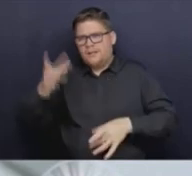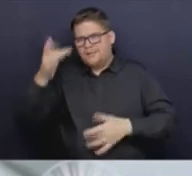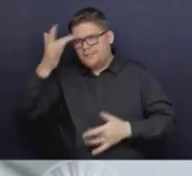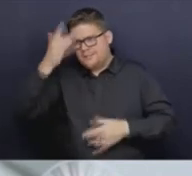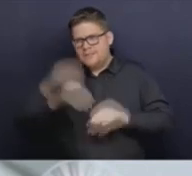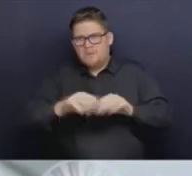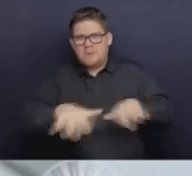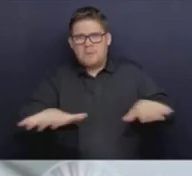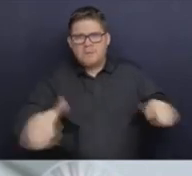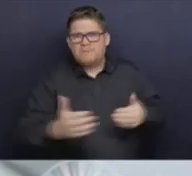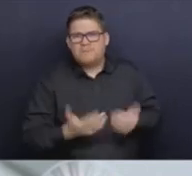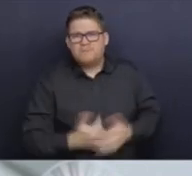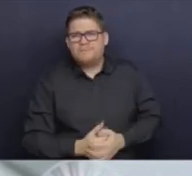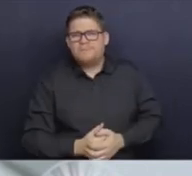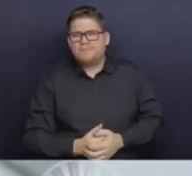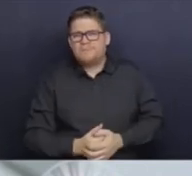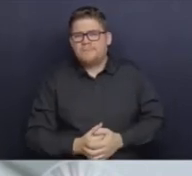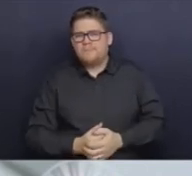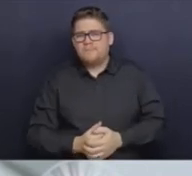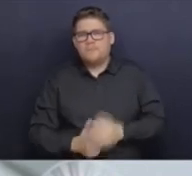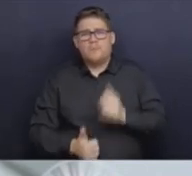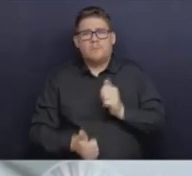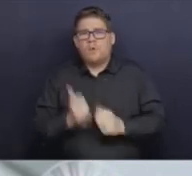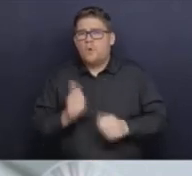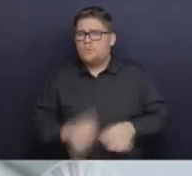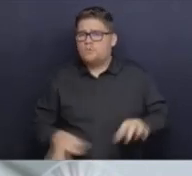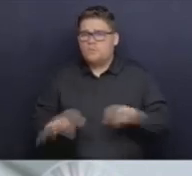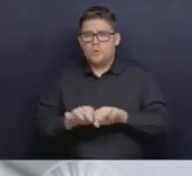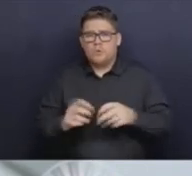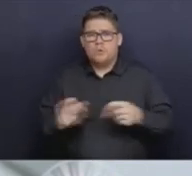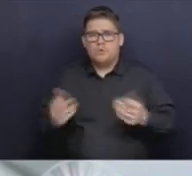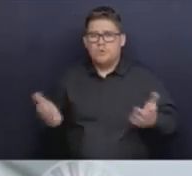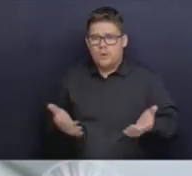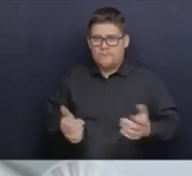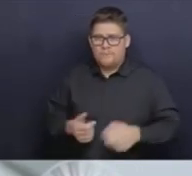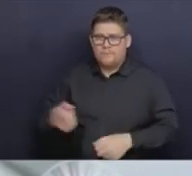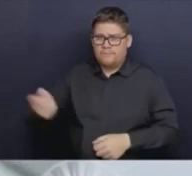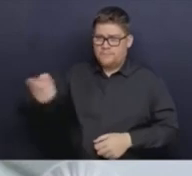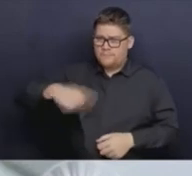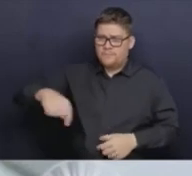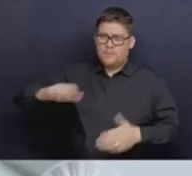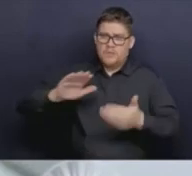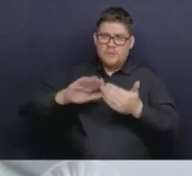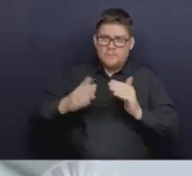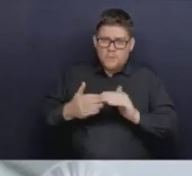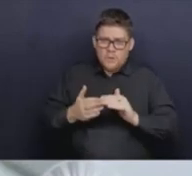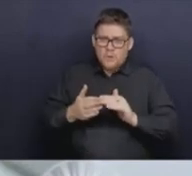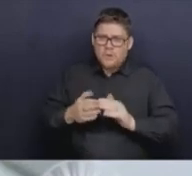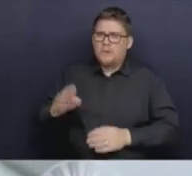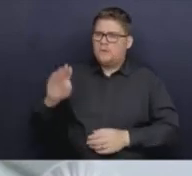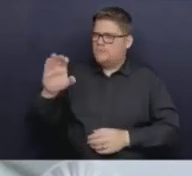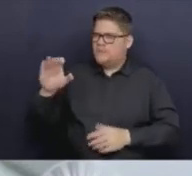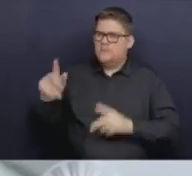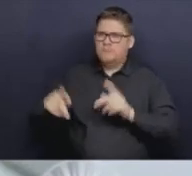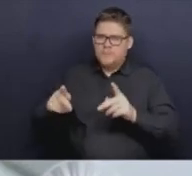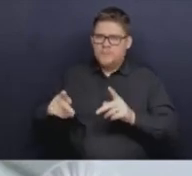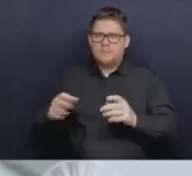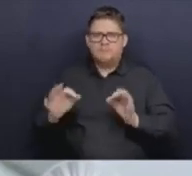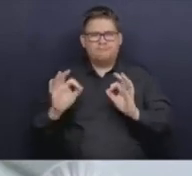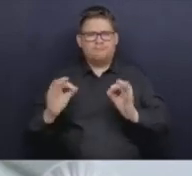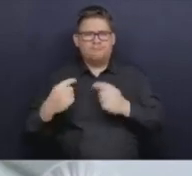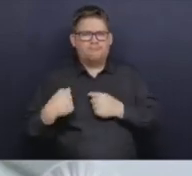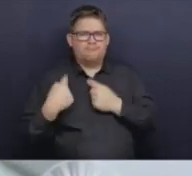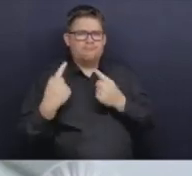So the most important thing that we can do as a community, and people in BC have done this, is to get